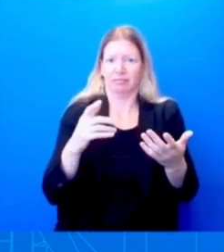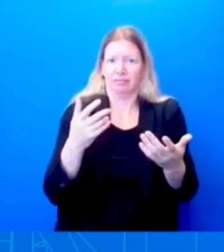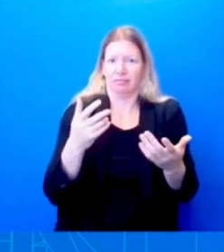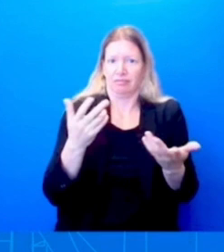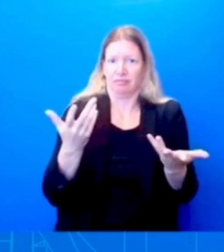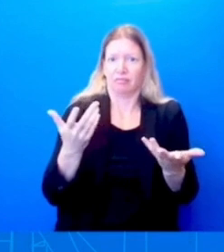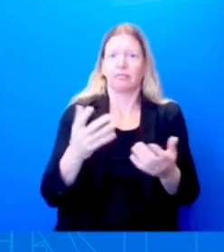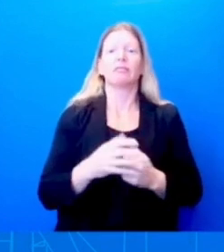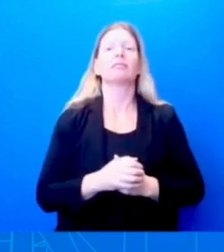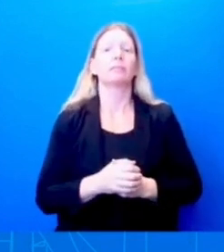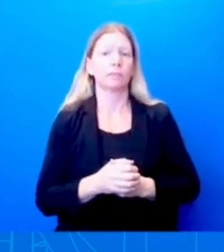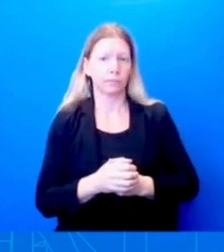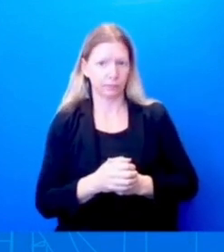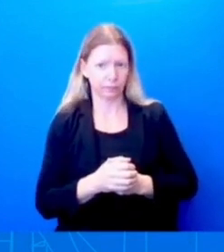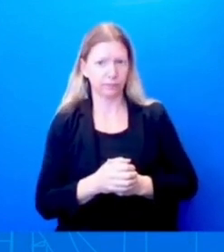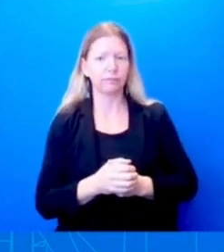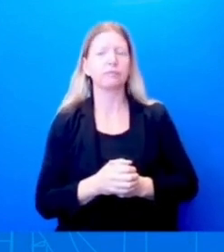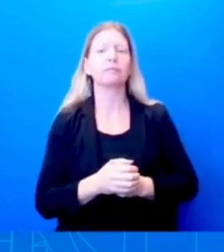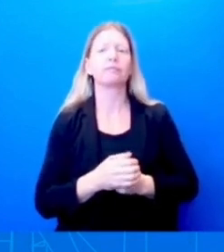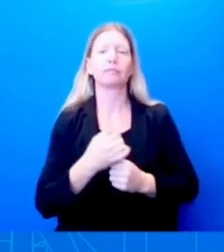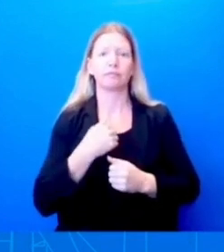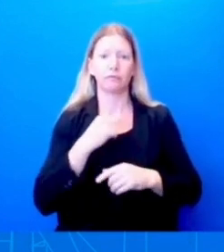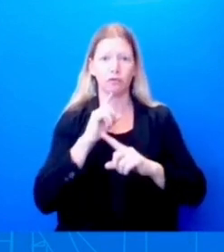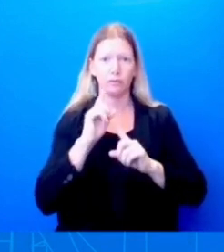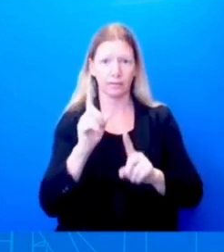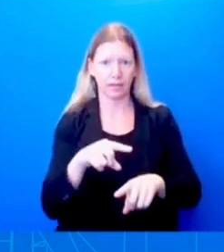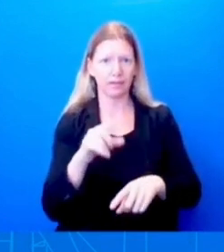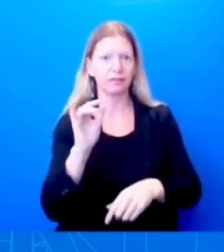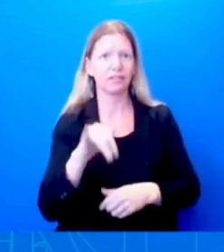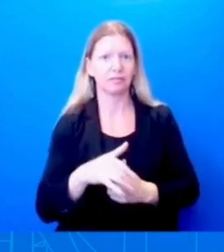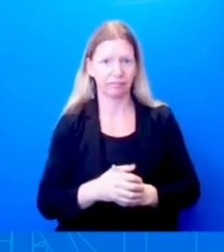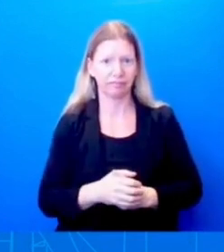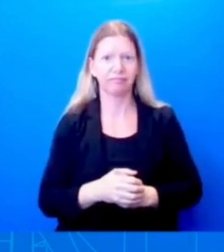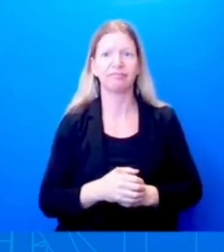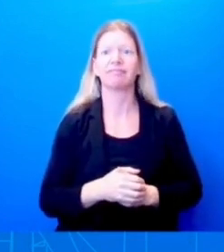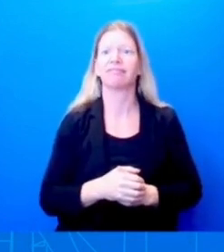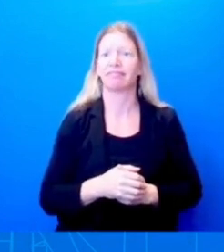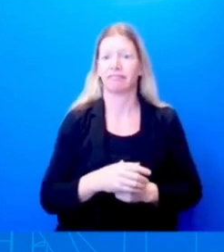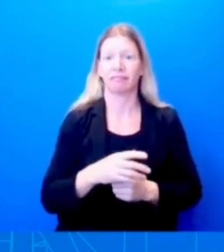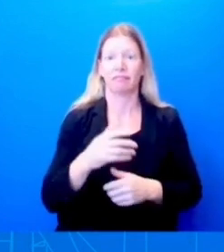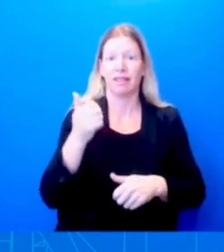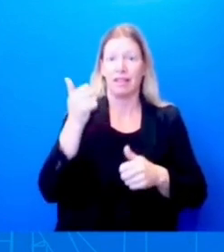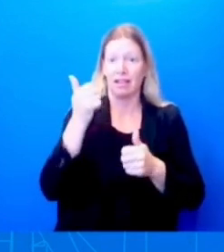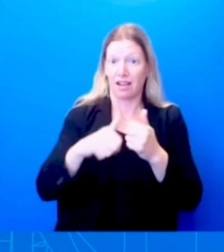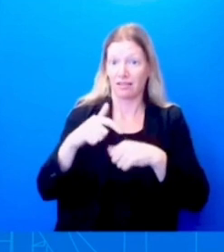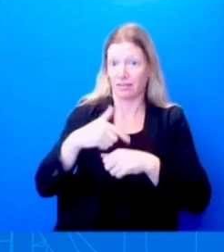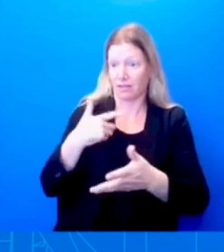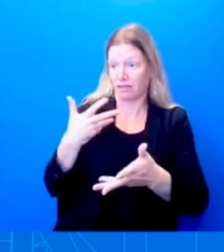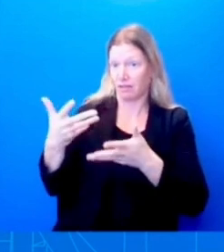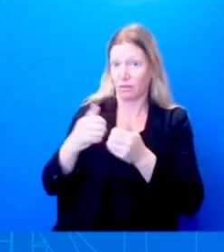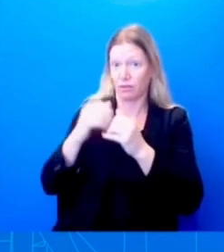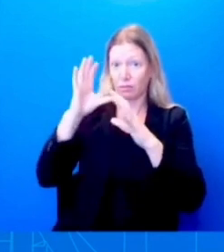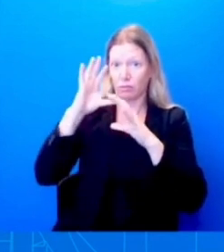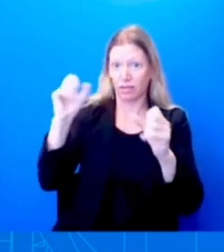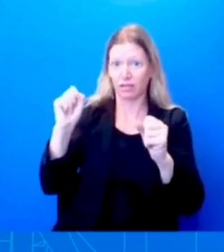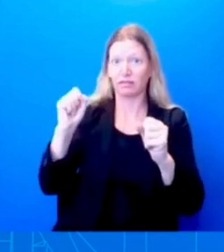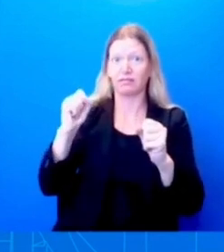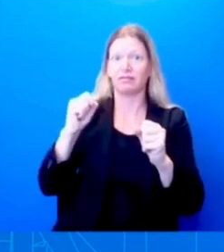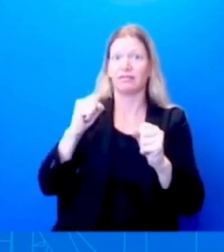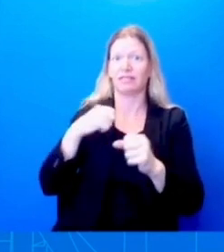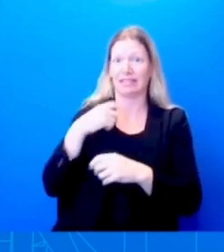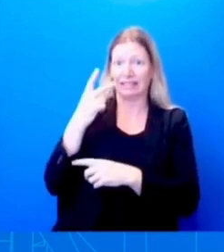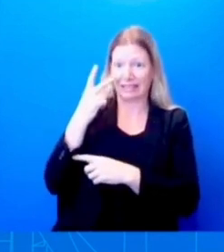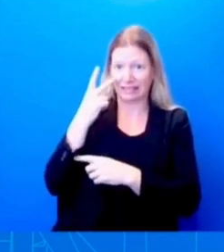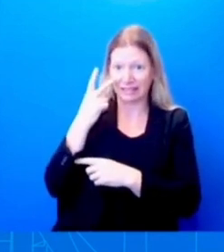endeavored, and I watch it, and every engagement I have with him, and every engagement he has with the public, to recognize the fact that he's the President of all